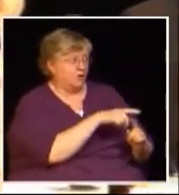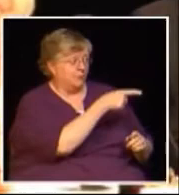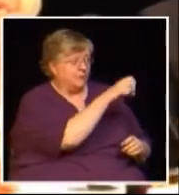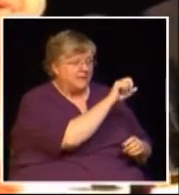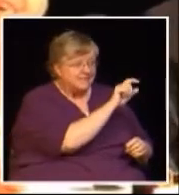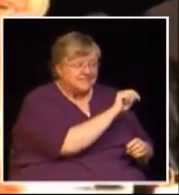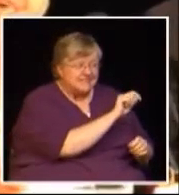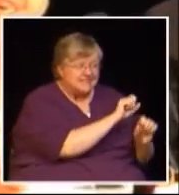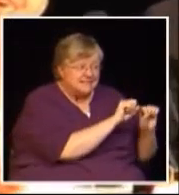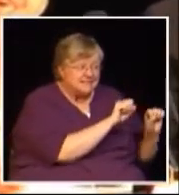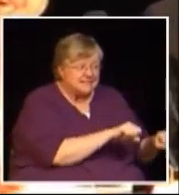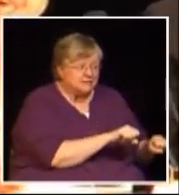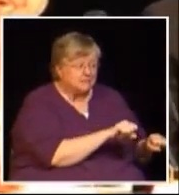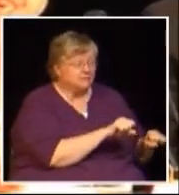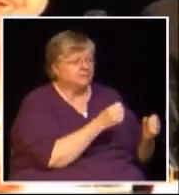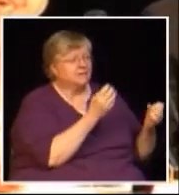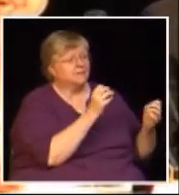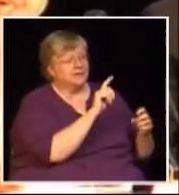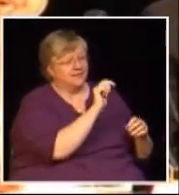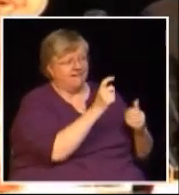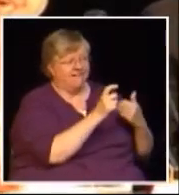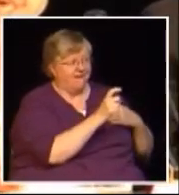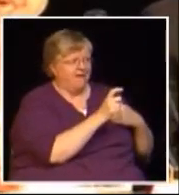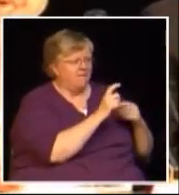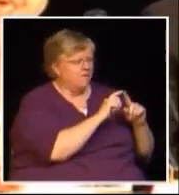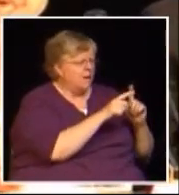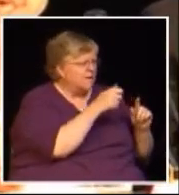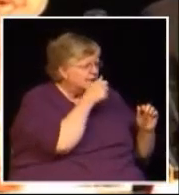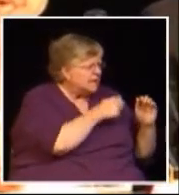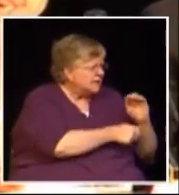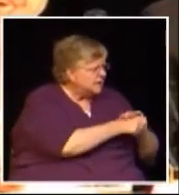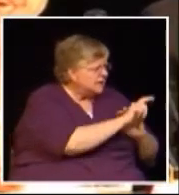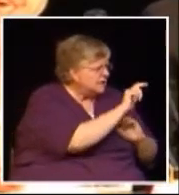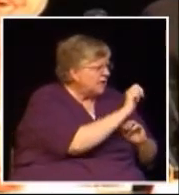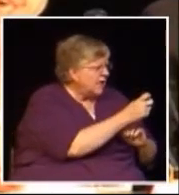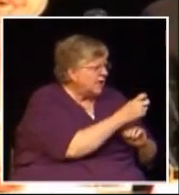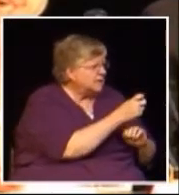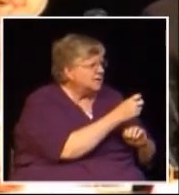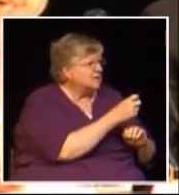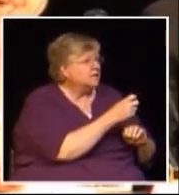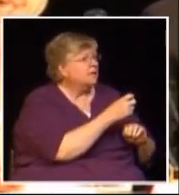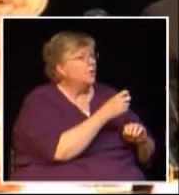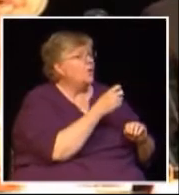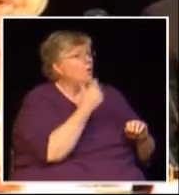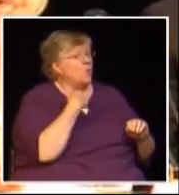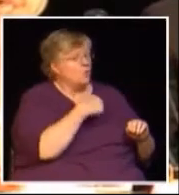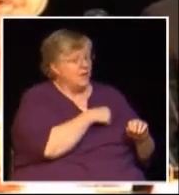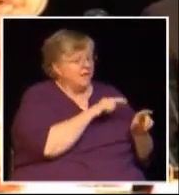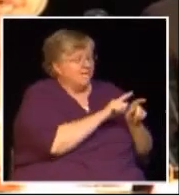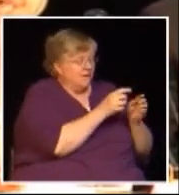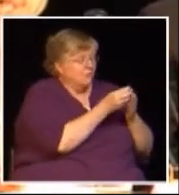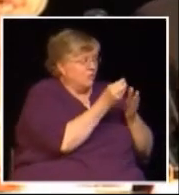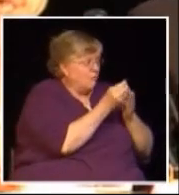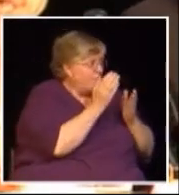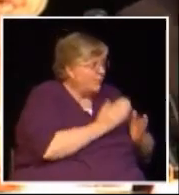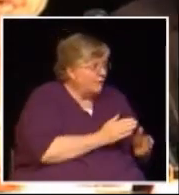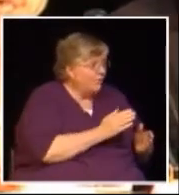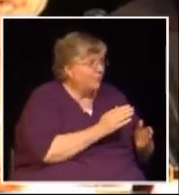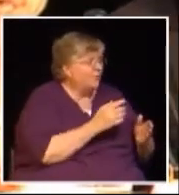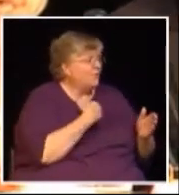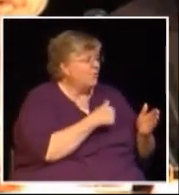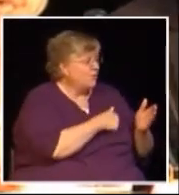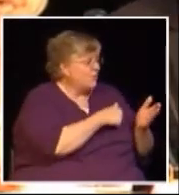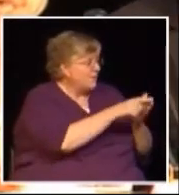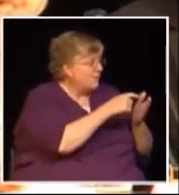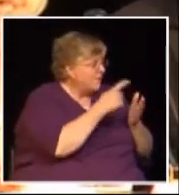PST system we have hidden taxes at every stage and we as the consumers end up paying for that so